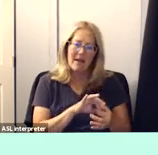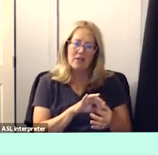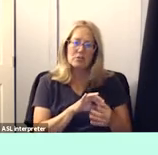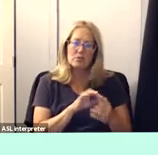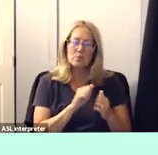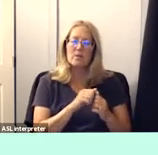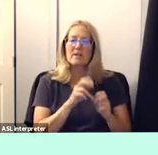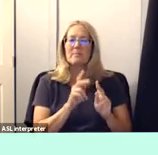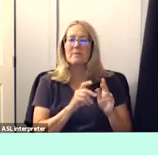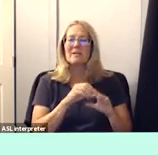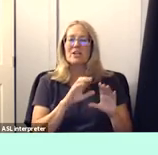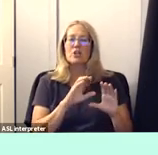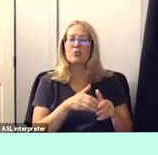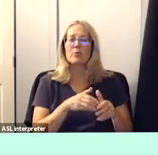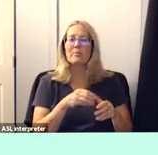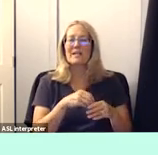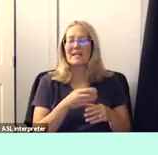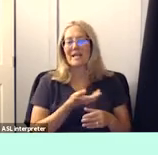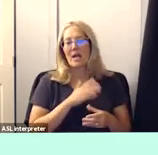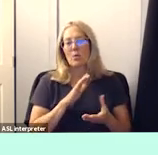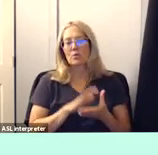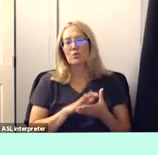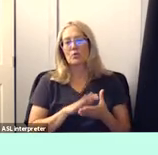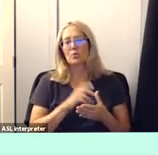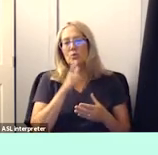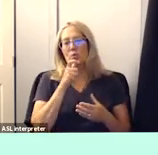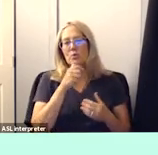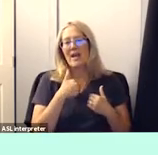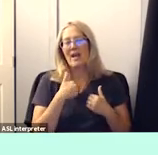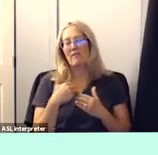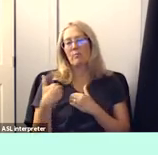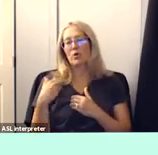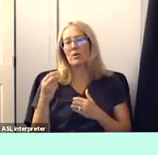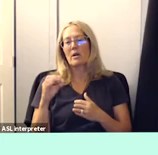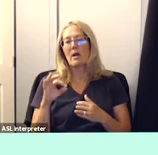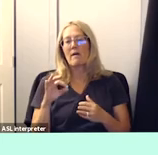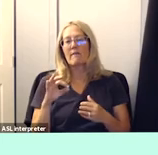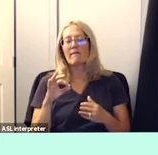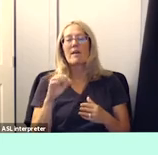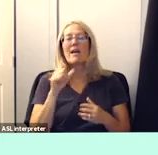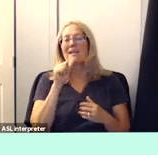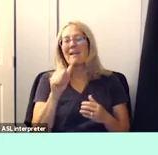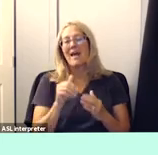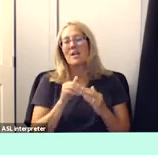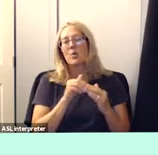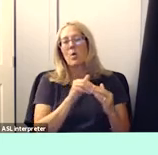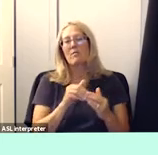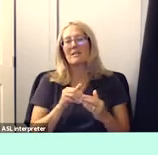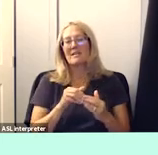groups in our schools who suffer the burdens of racial inequality and injustice